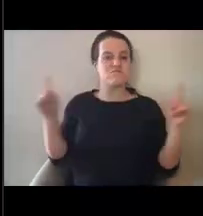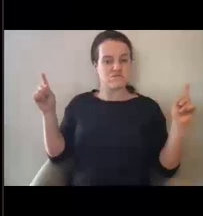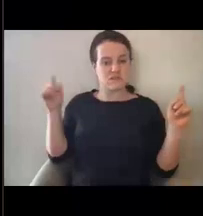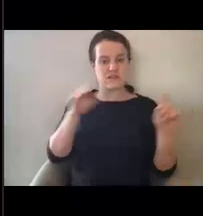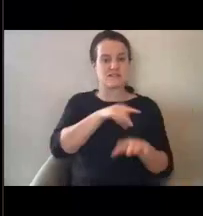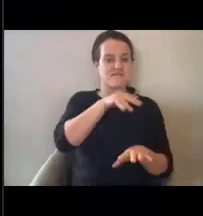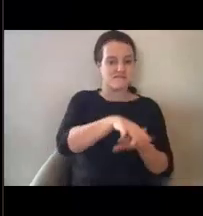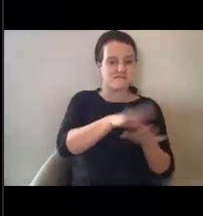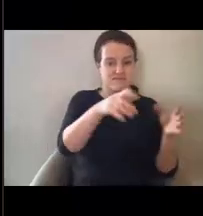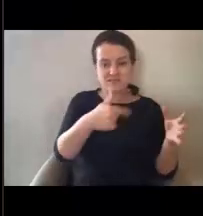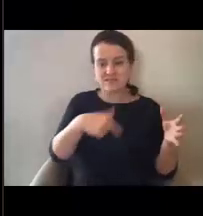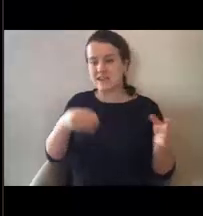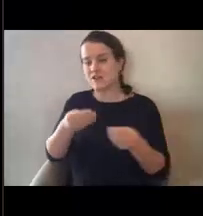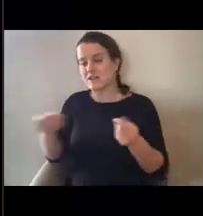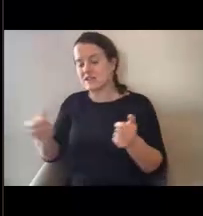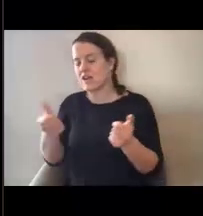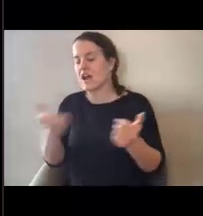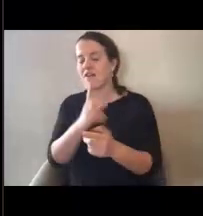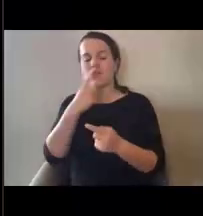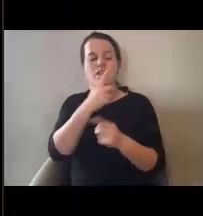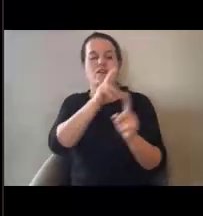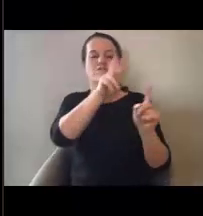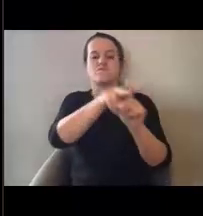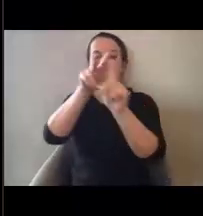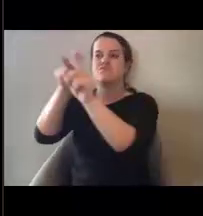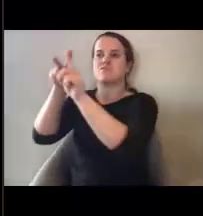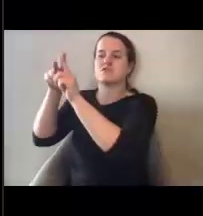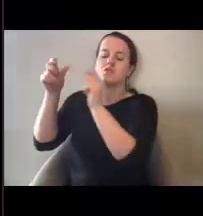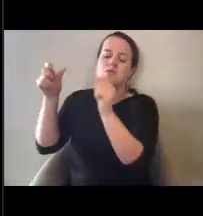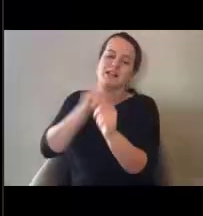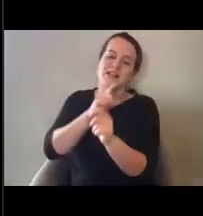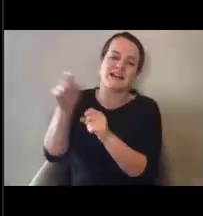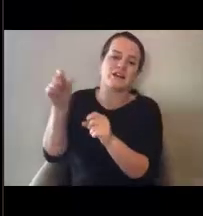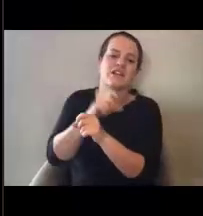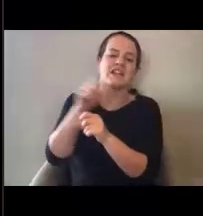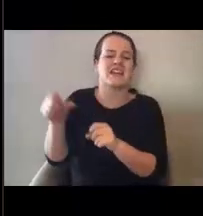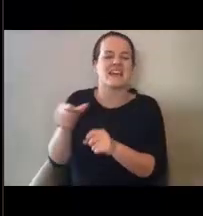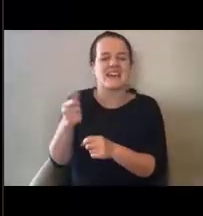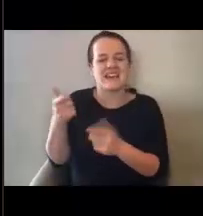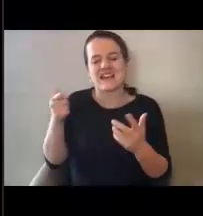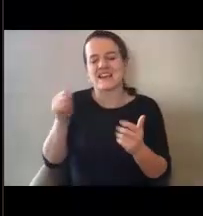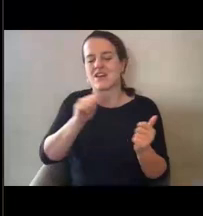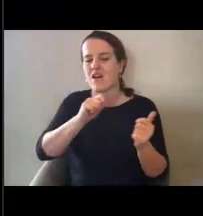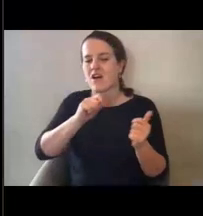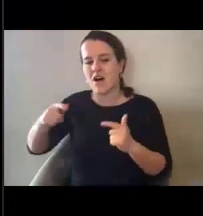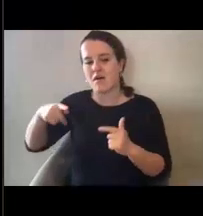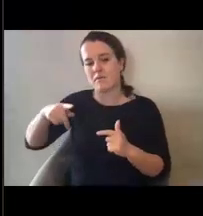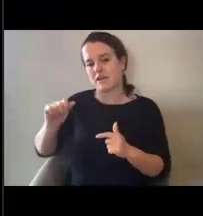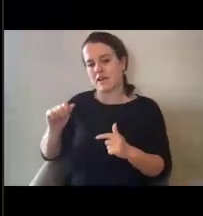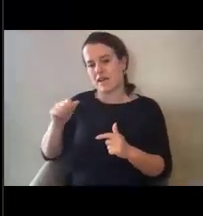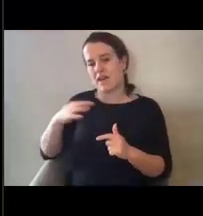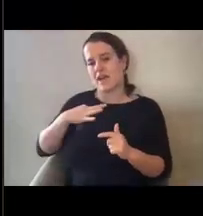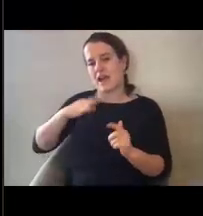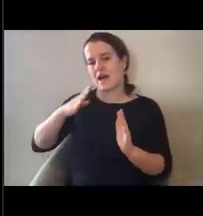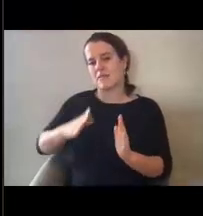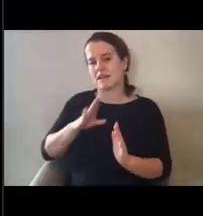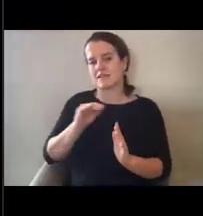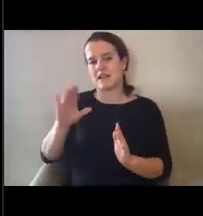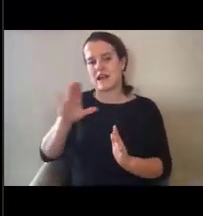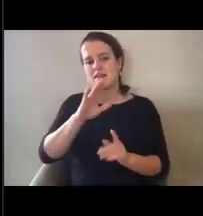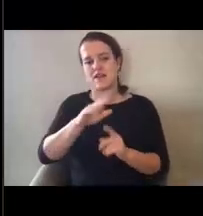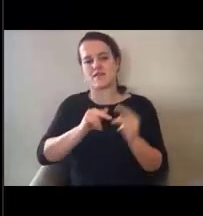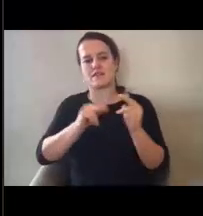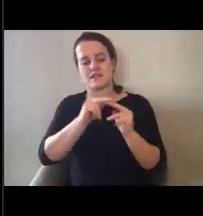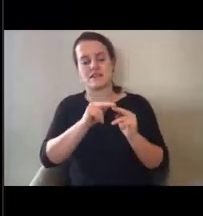means that policy is applicable to literally any and all eligible PA applicants and their eligible facilities. Thanks,